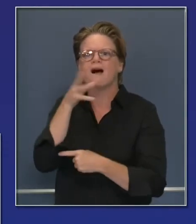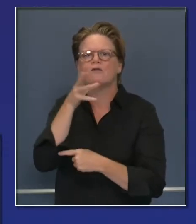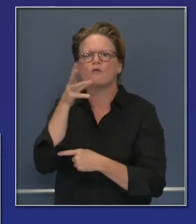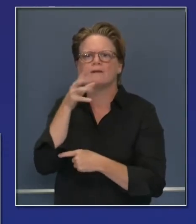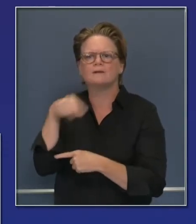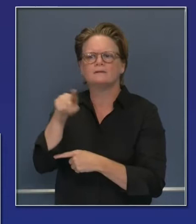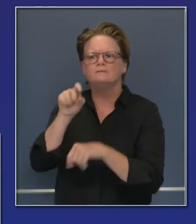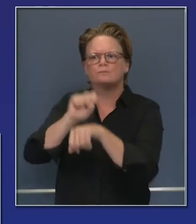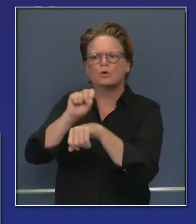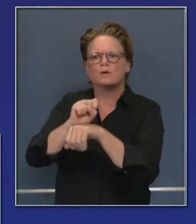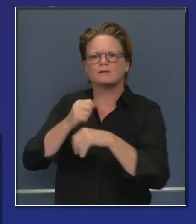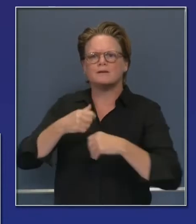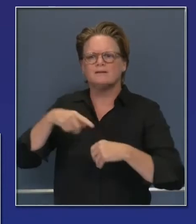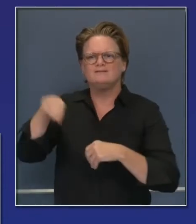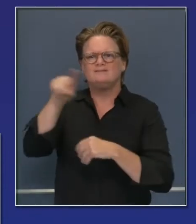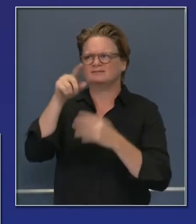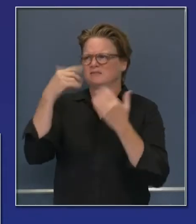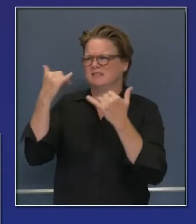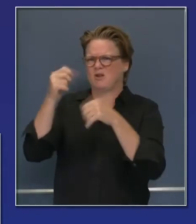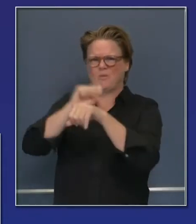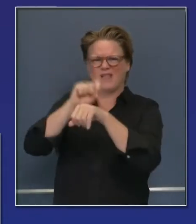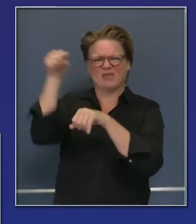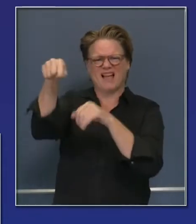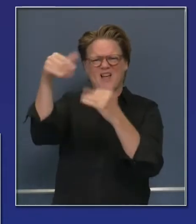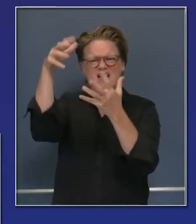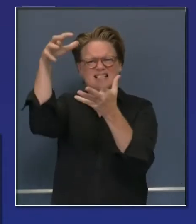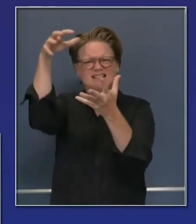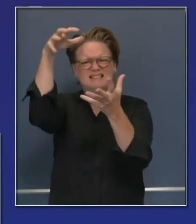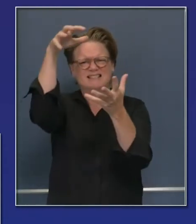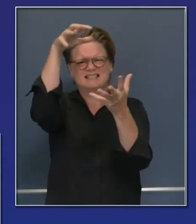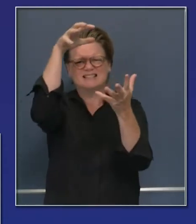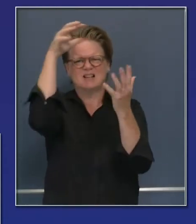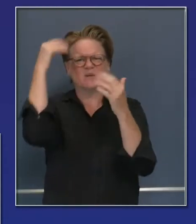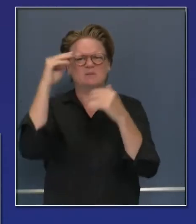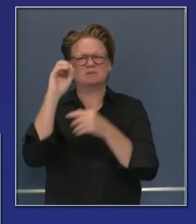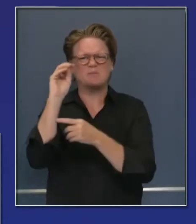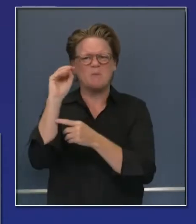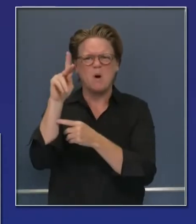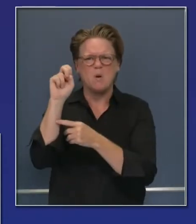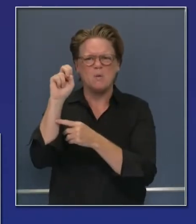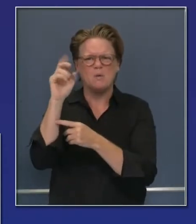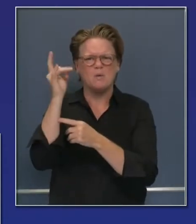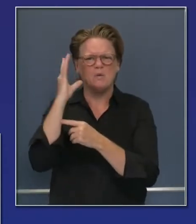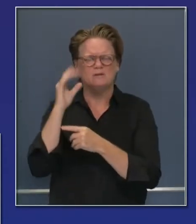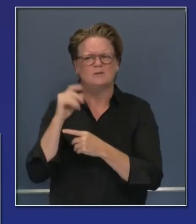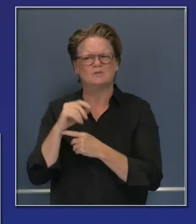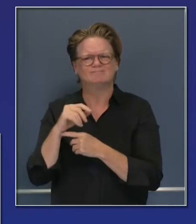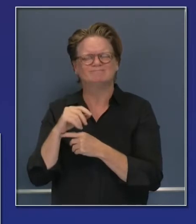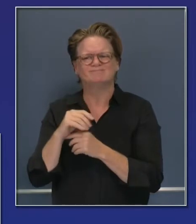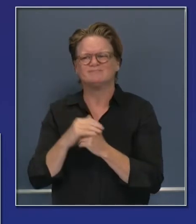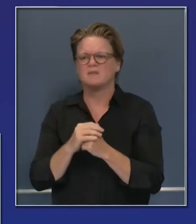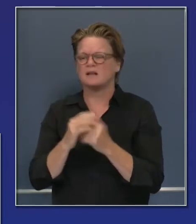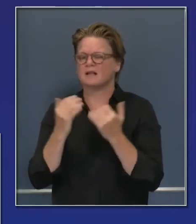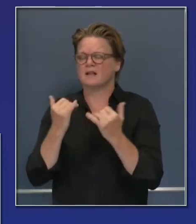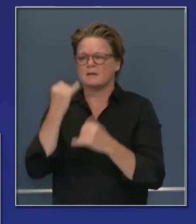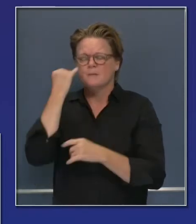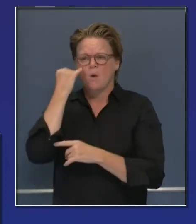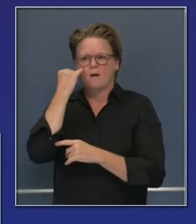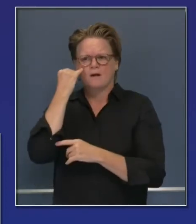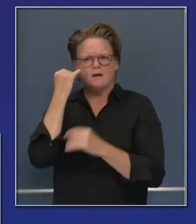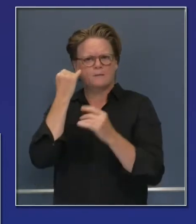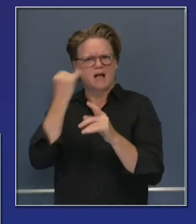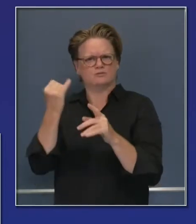quality associated with these wildfires. We would not have been in that position had we not secured hundreds of millions